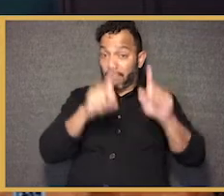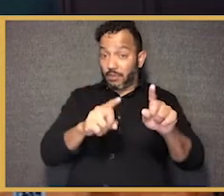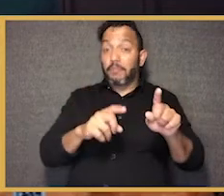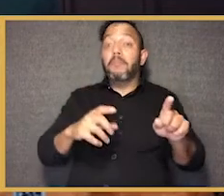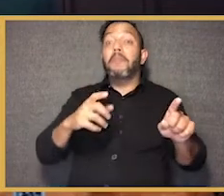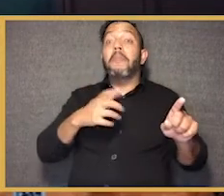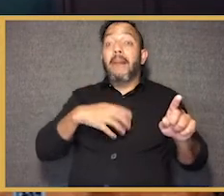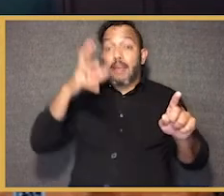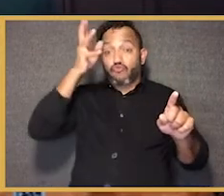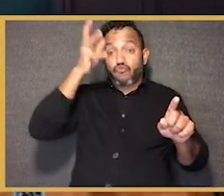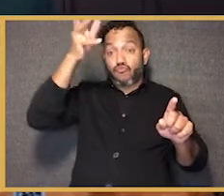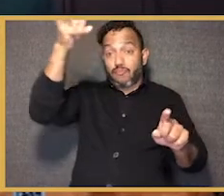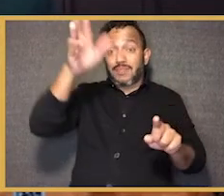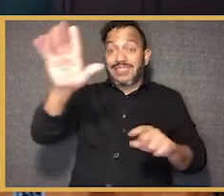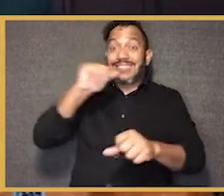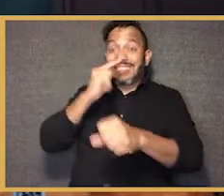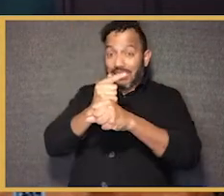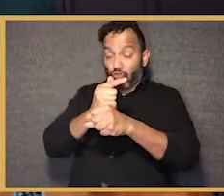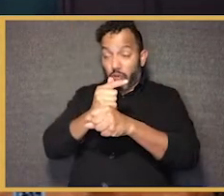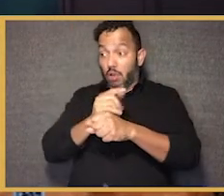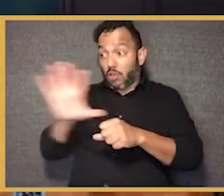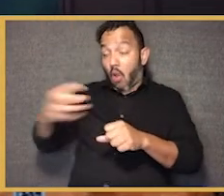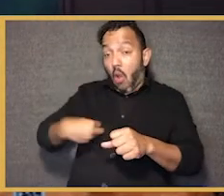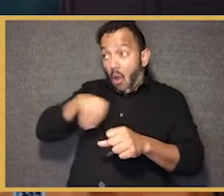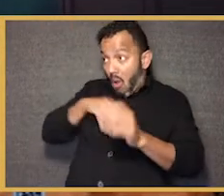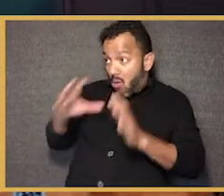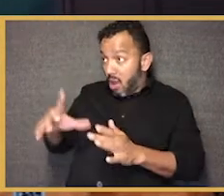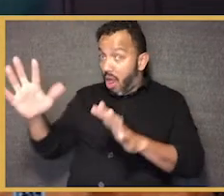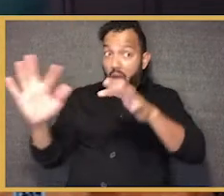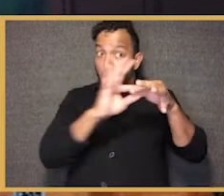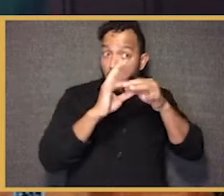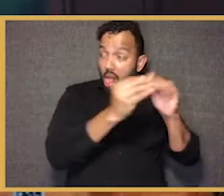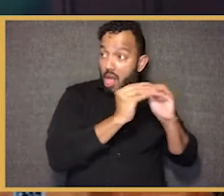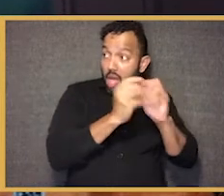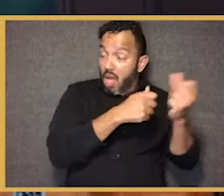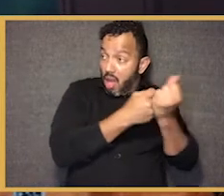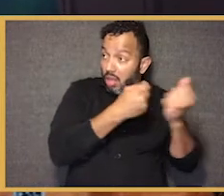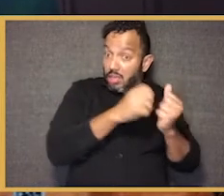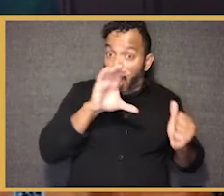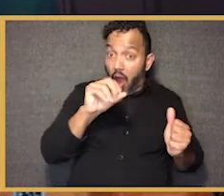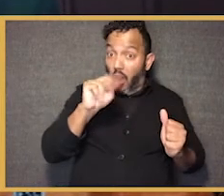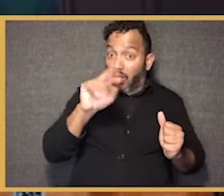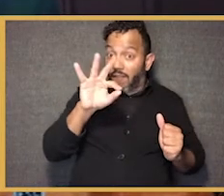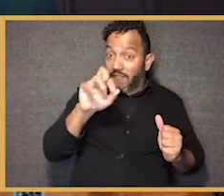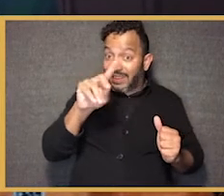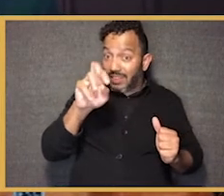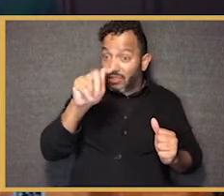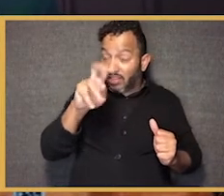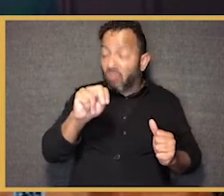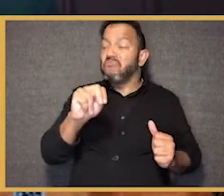fact, my great grandfather's sister reported her owners for consorting with the